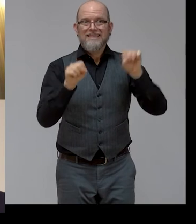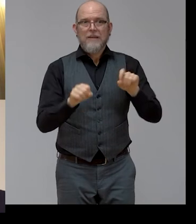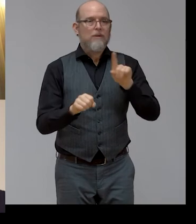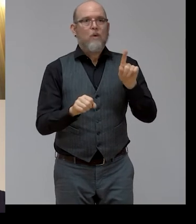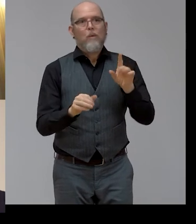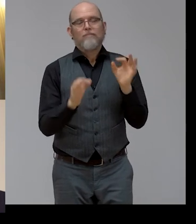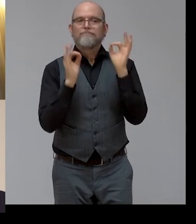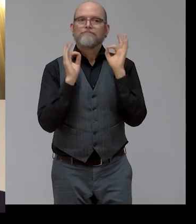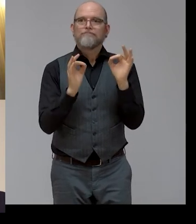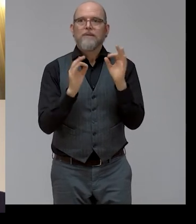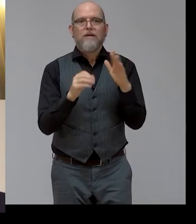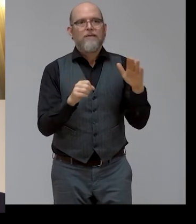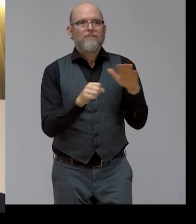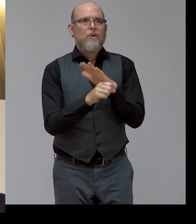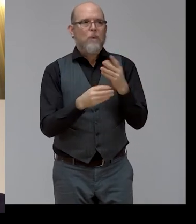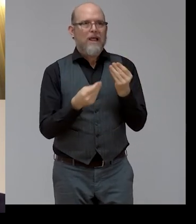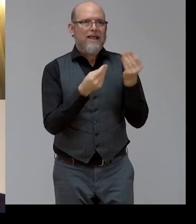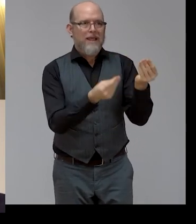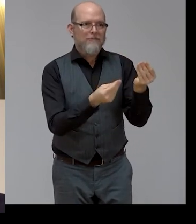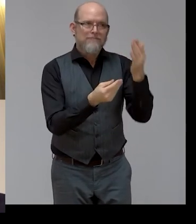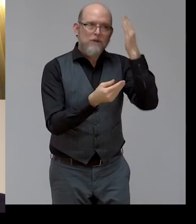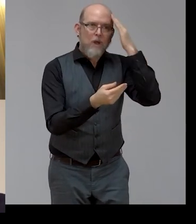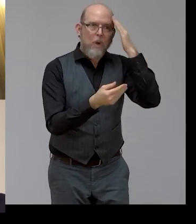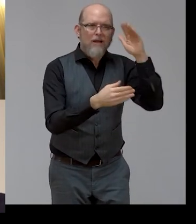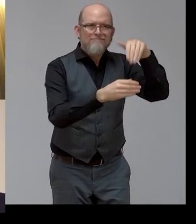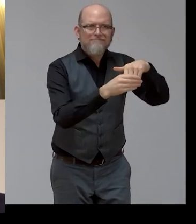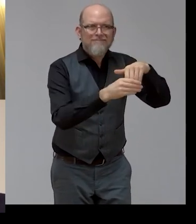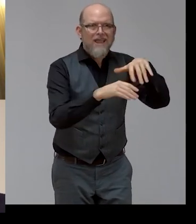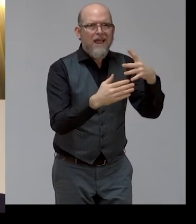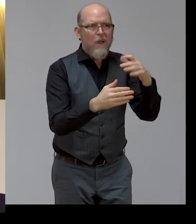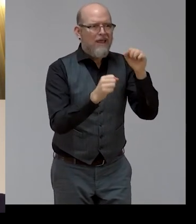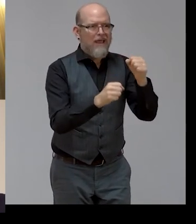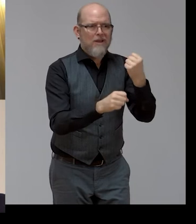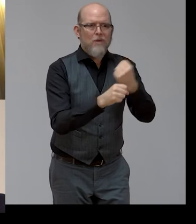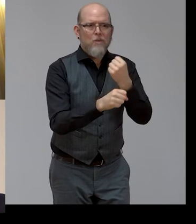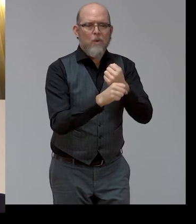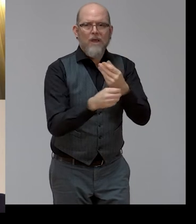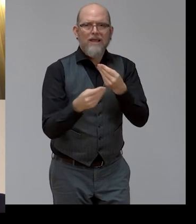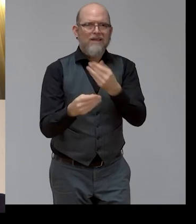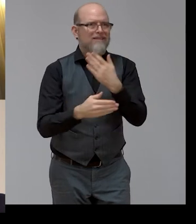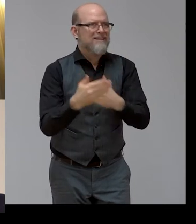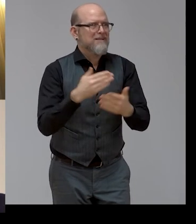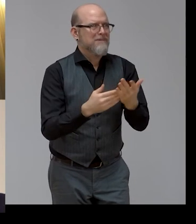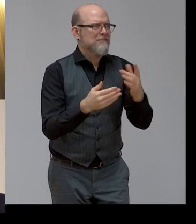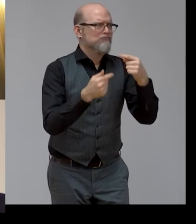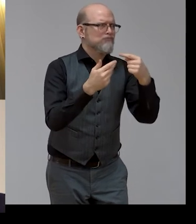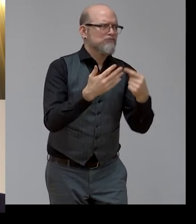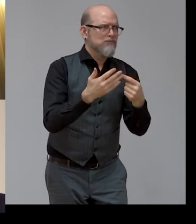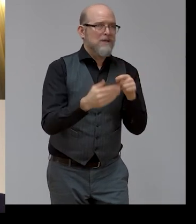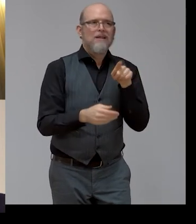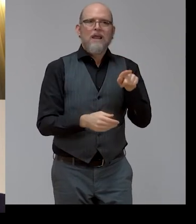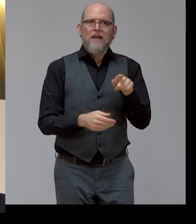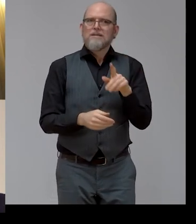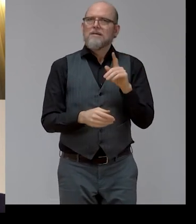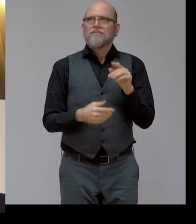That's not to say that that's the only purpose of education, but nevertheless, it lets us down there. As Emma said,